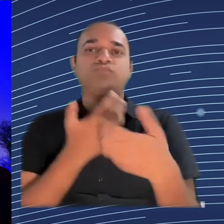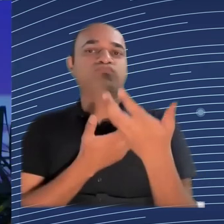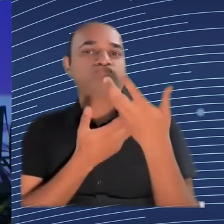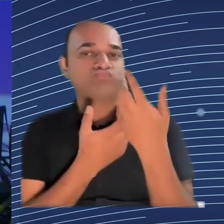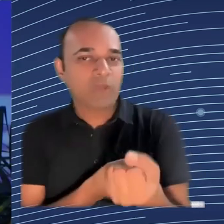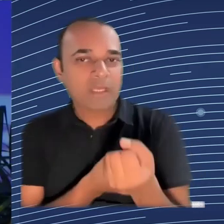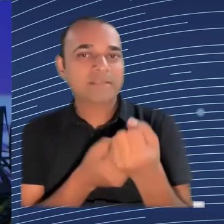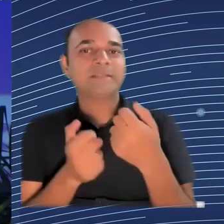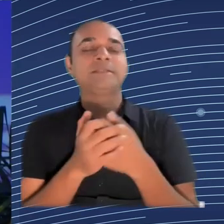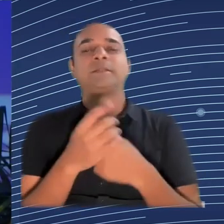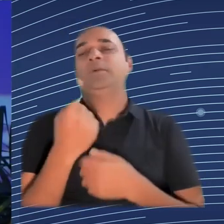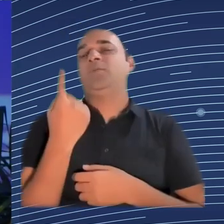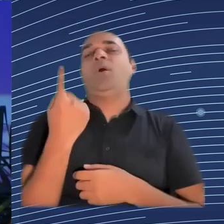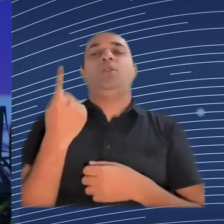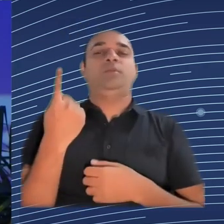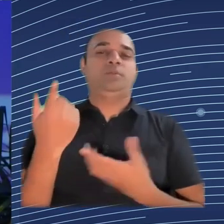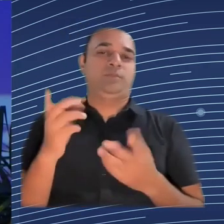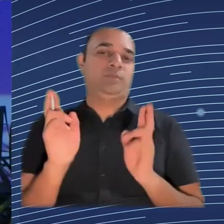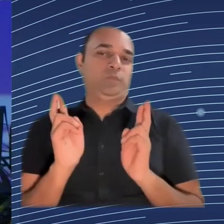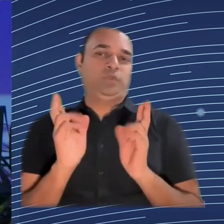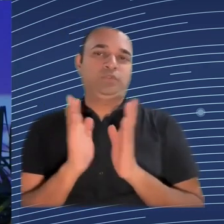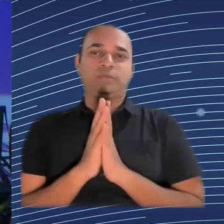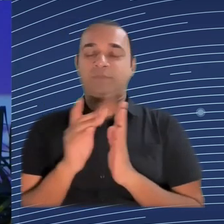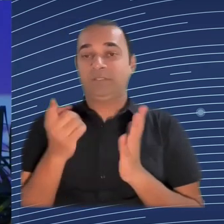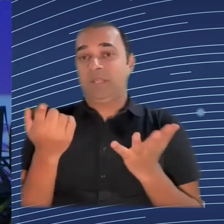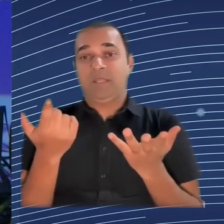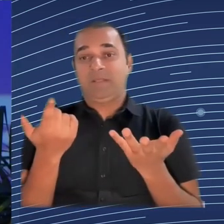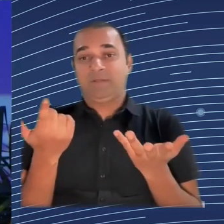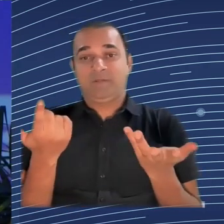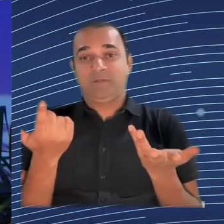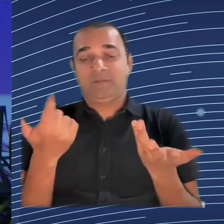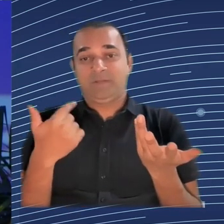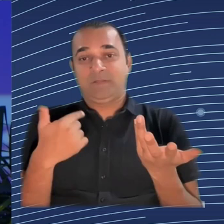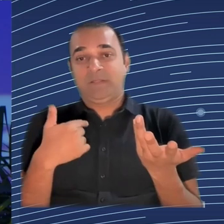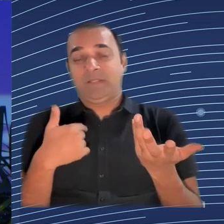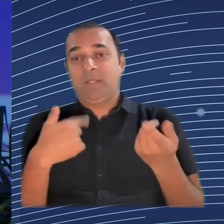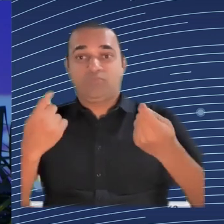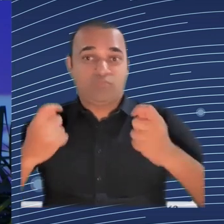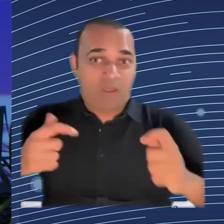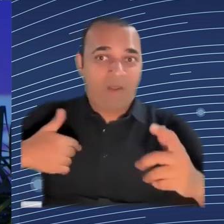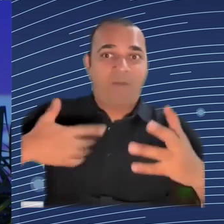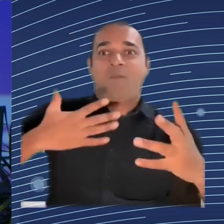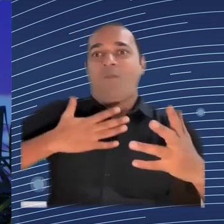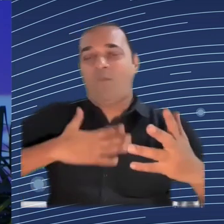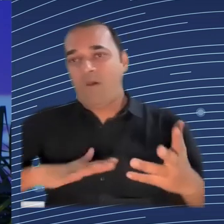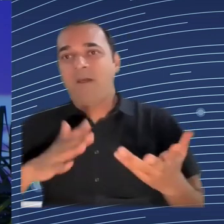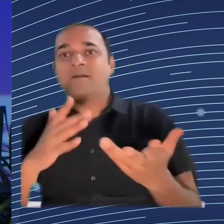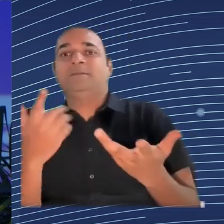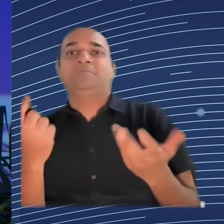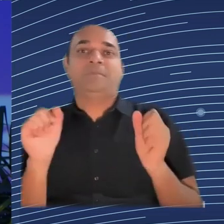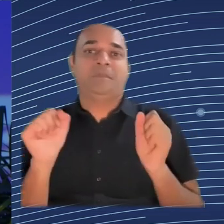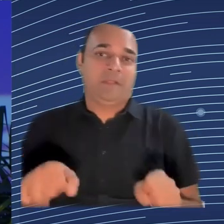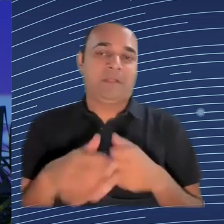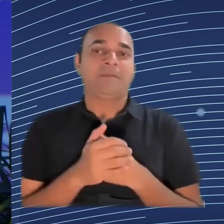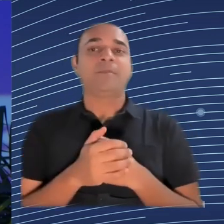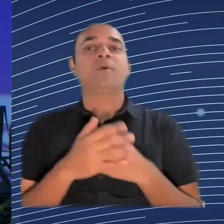and valuing the values of the other and understanding why those values are valuable also for the others that are in front of us. That is something that for me